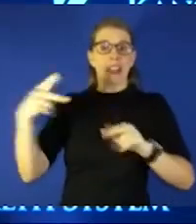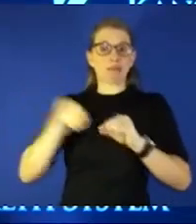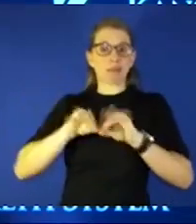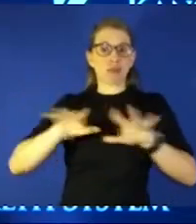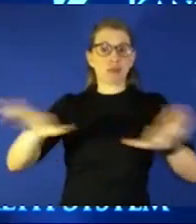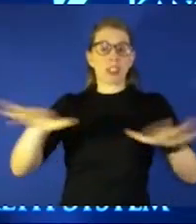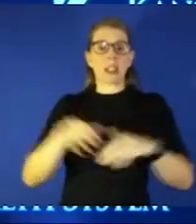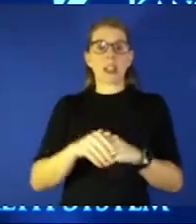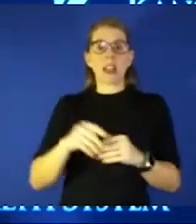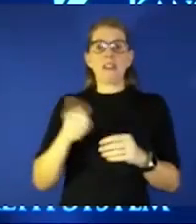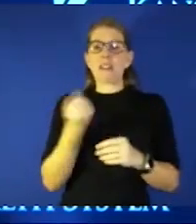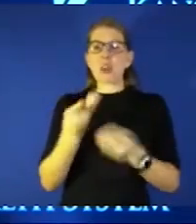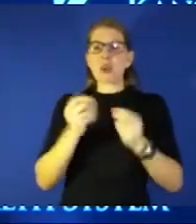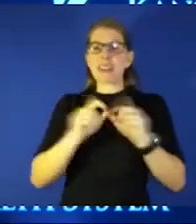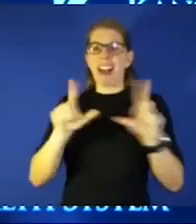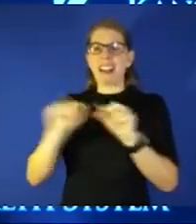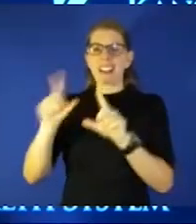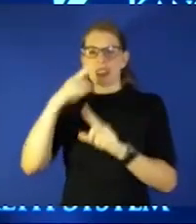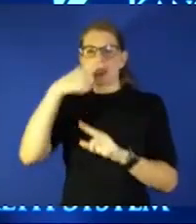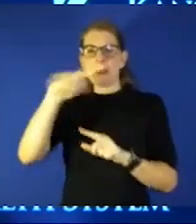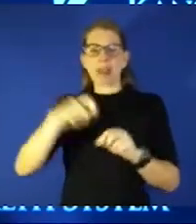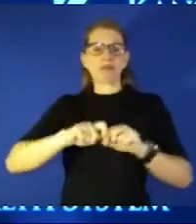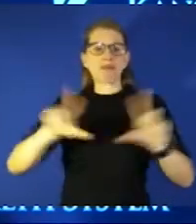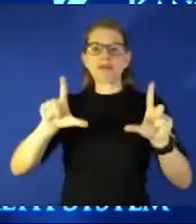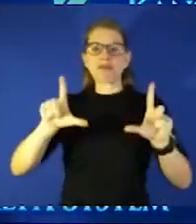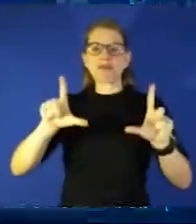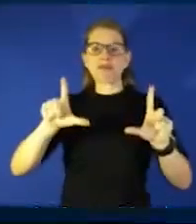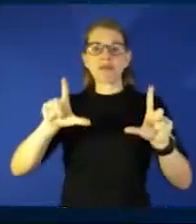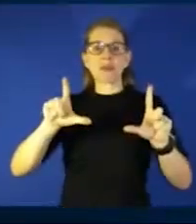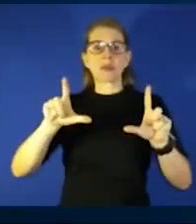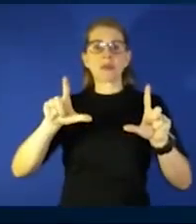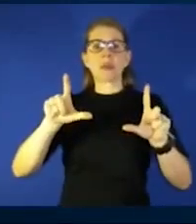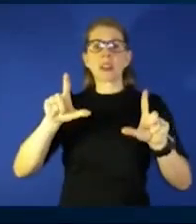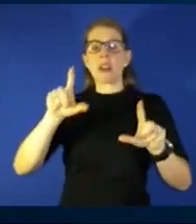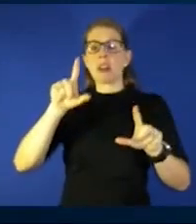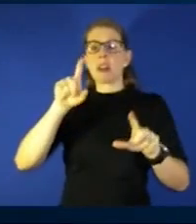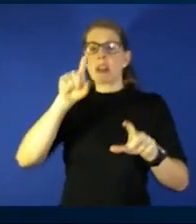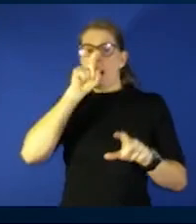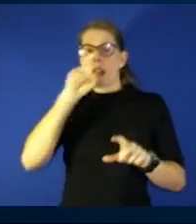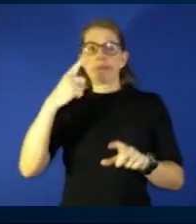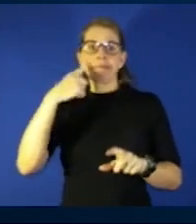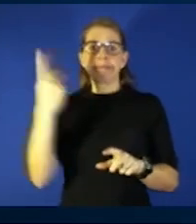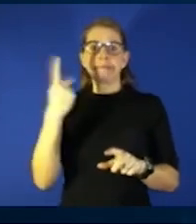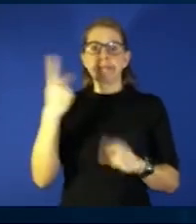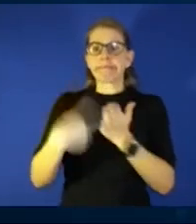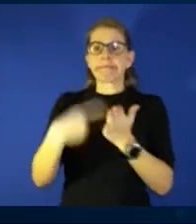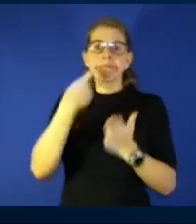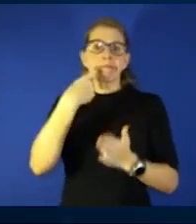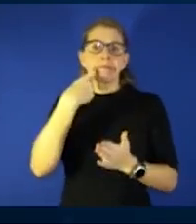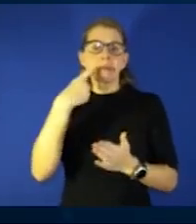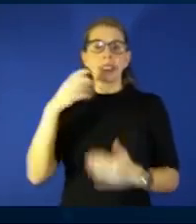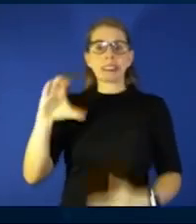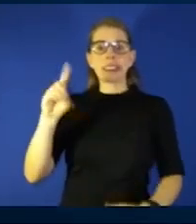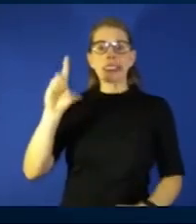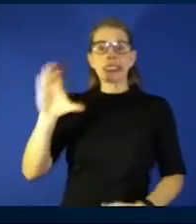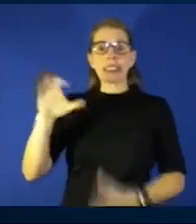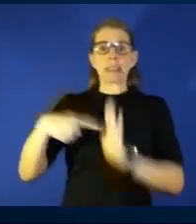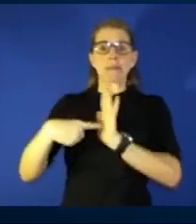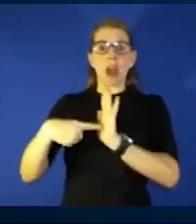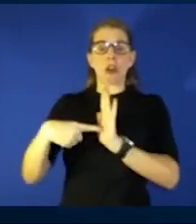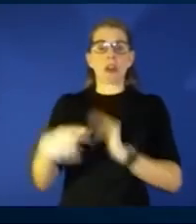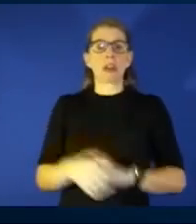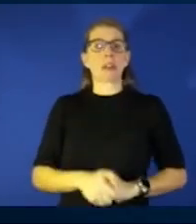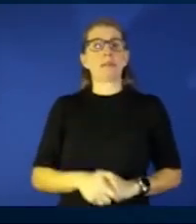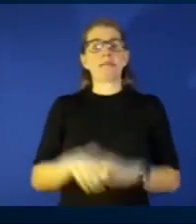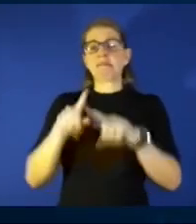about Omicron guys I wonder if we can show that so um Hawk you and I were talking just a little bit ago this is CDC modeling kind of based on real